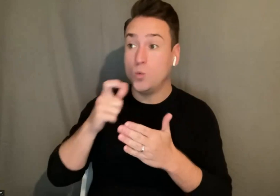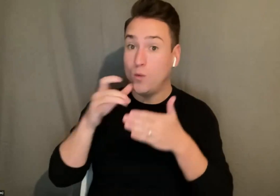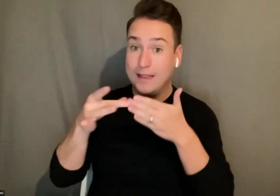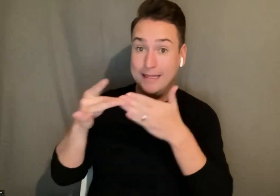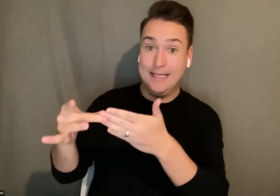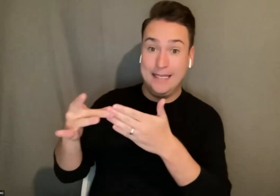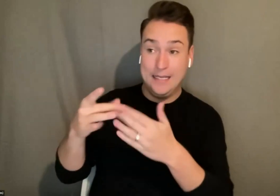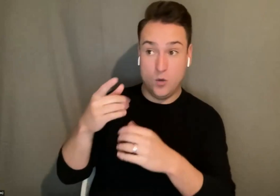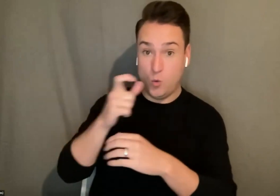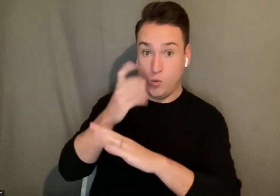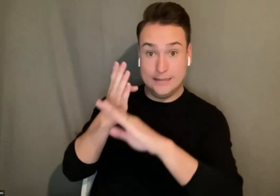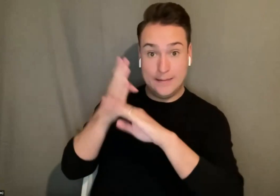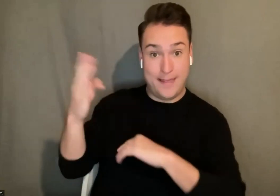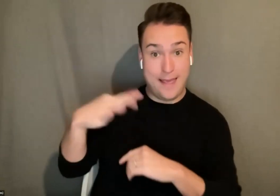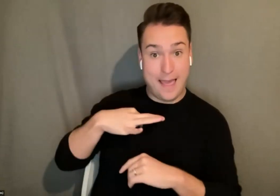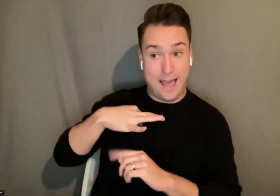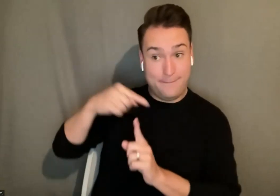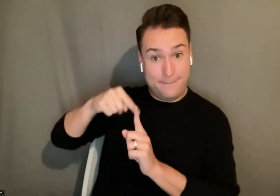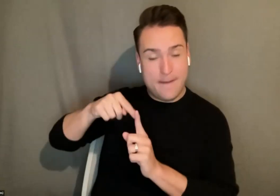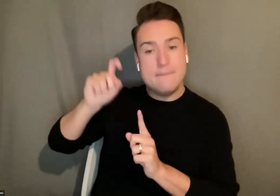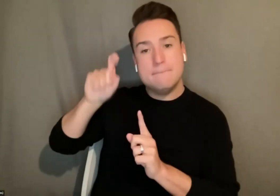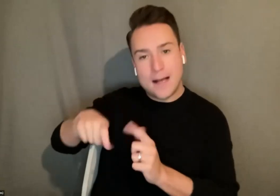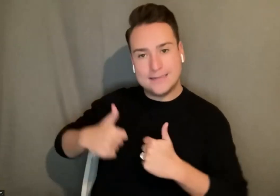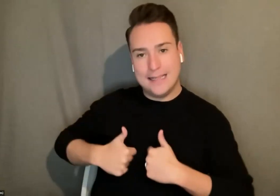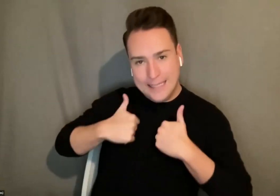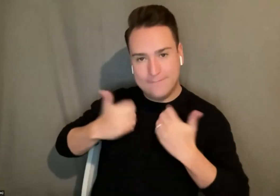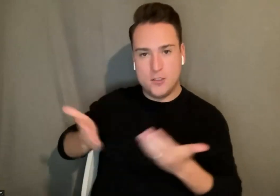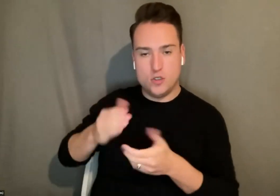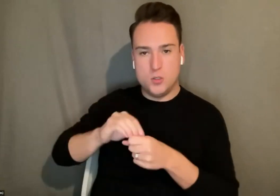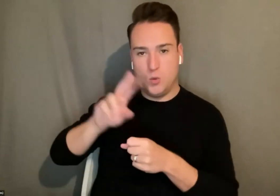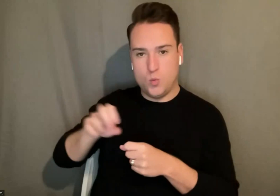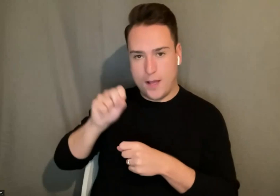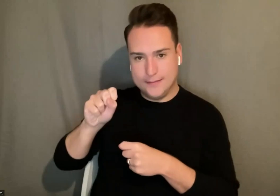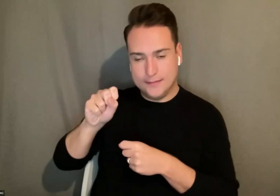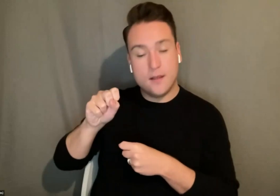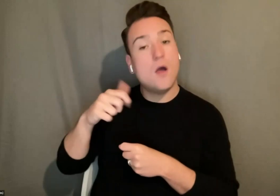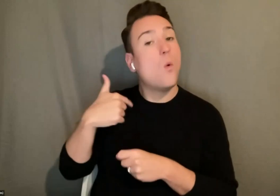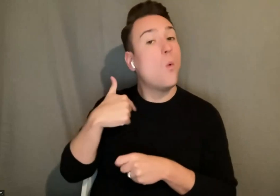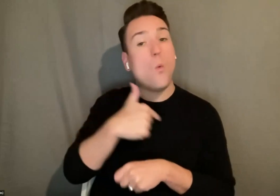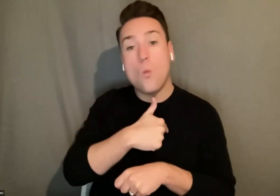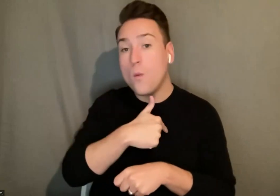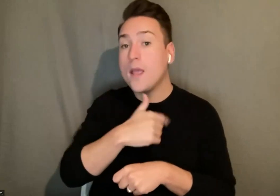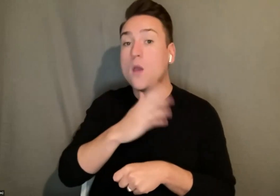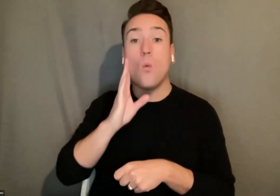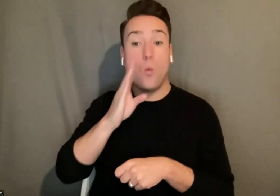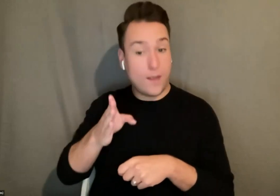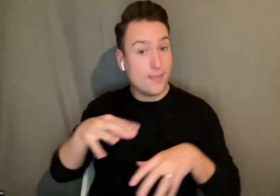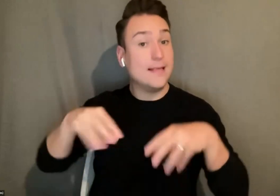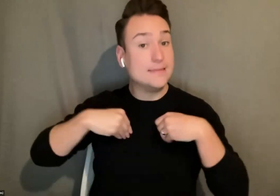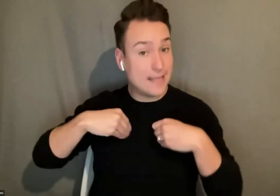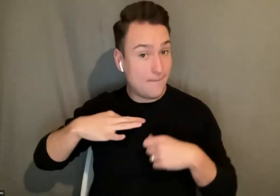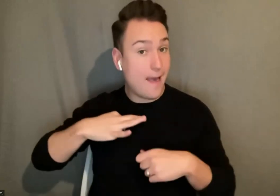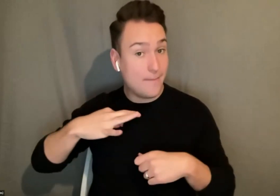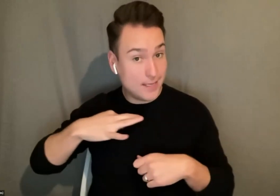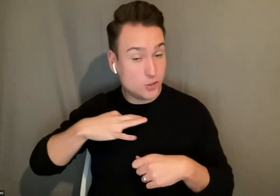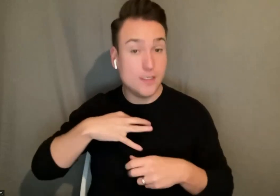submitting the application must be based in the United States we not only will accept applications both